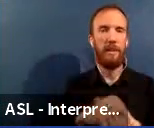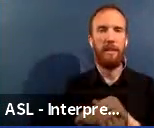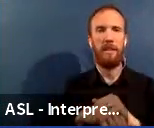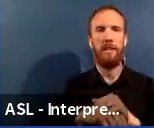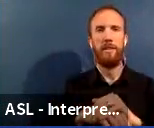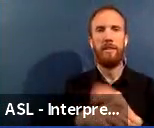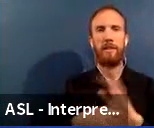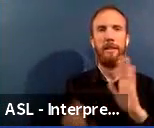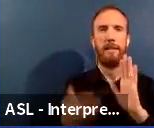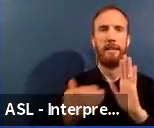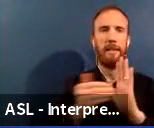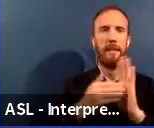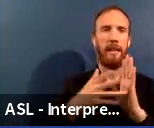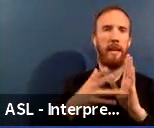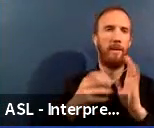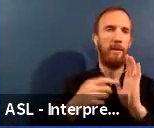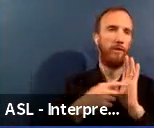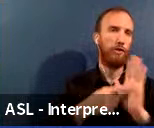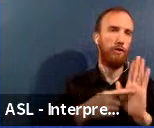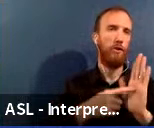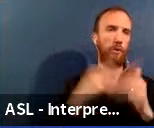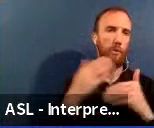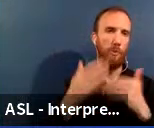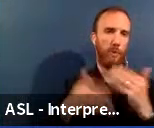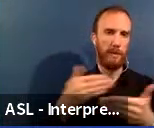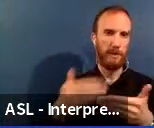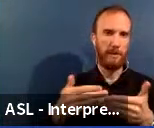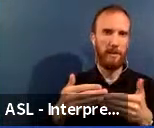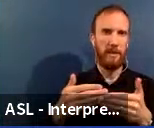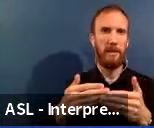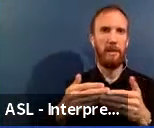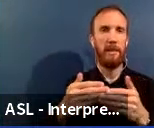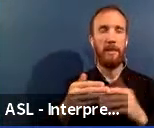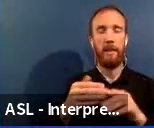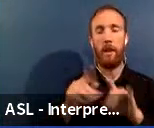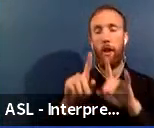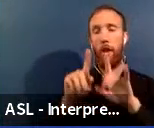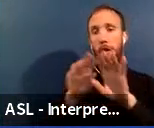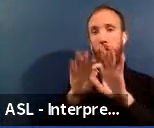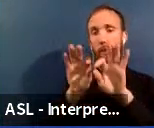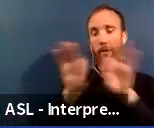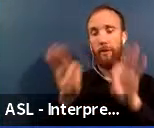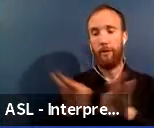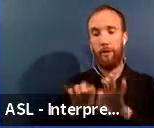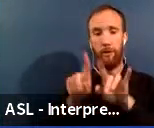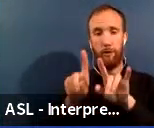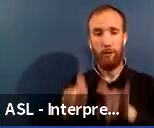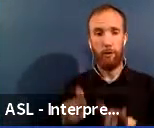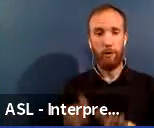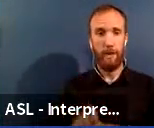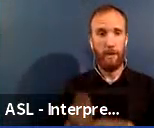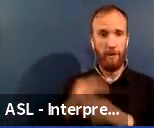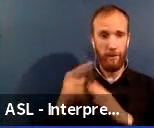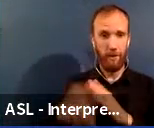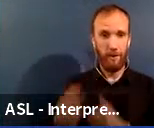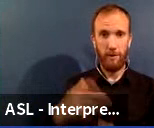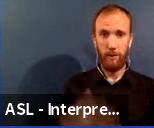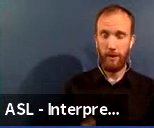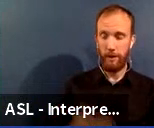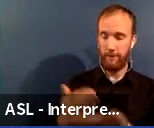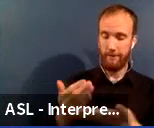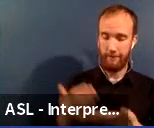just to bring back up the slide that lets you know the process. So, uh, that survey data to Ivan's point will be, um, we will take that information.